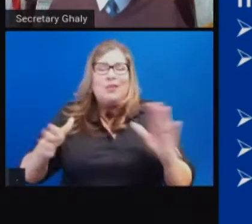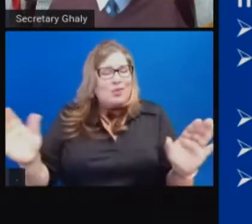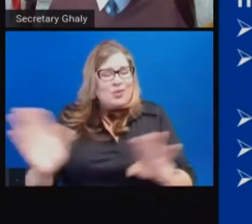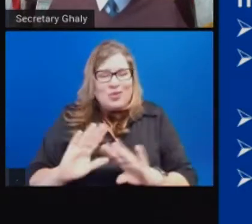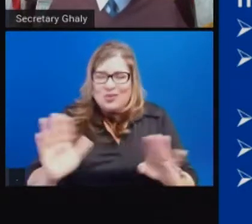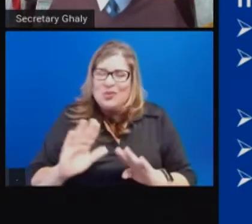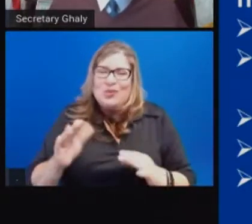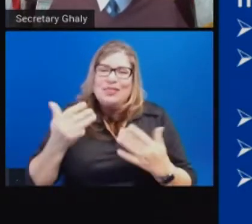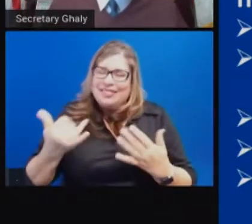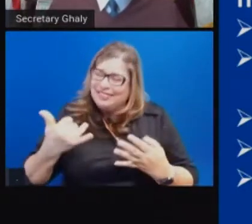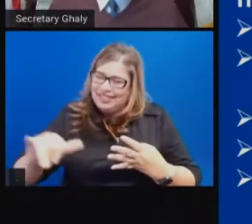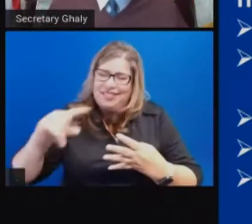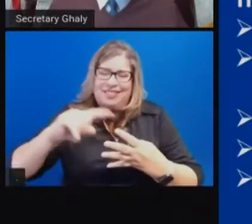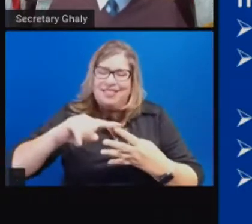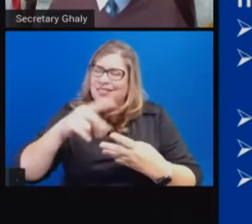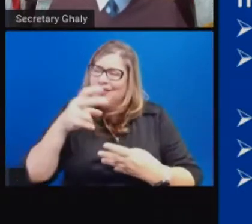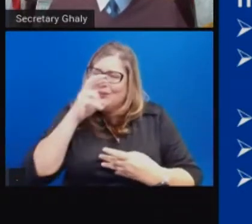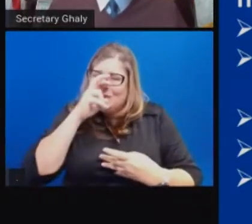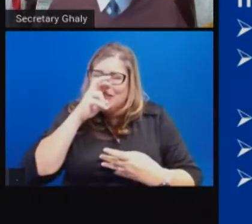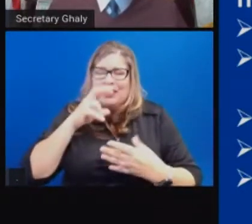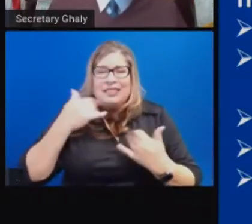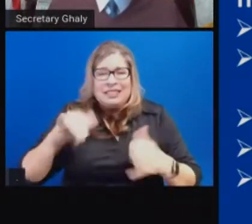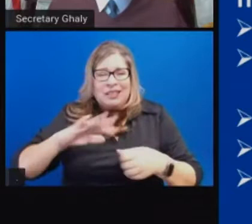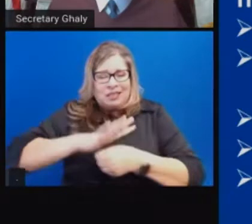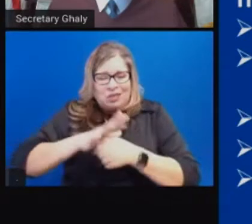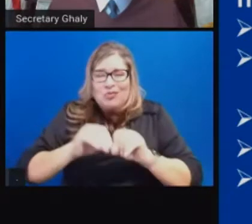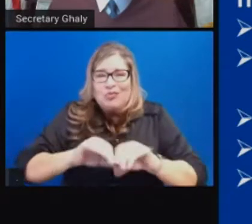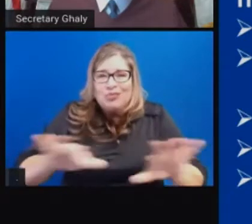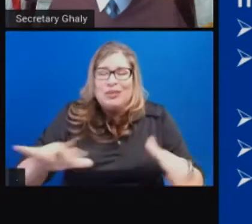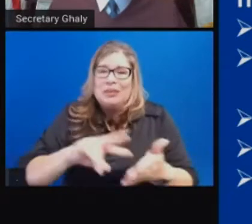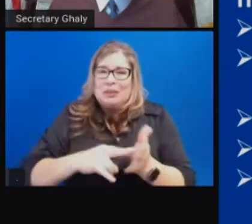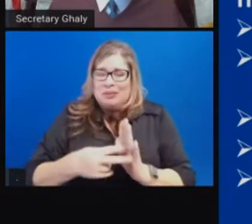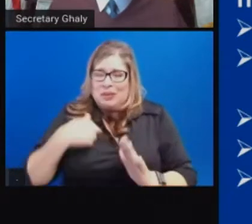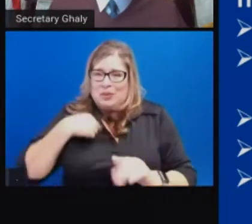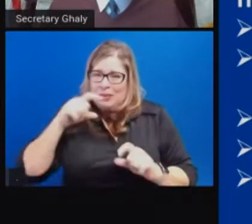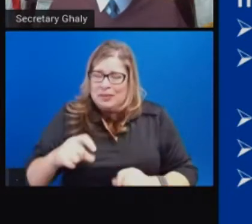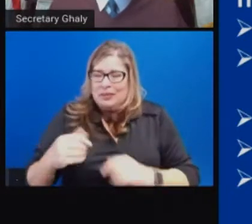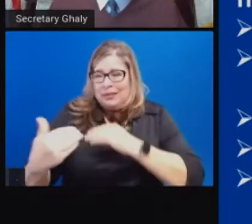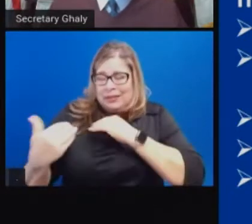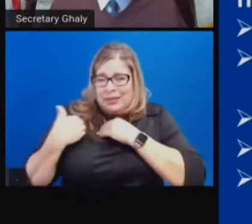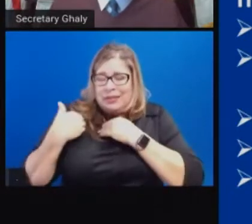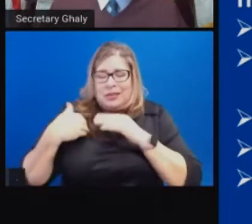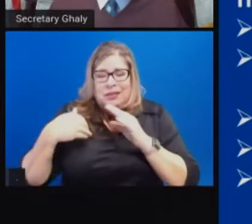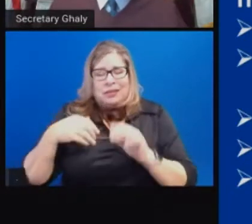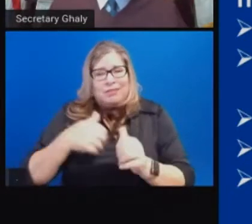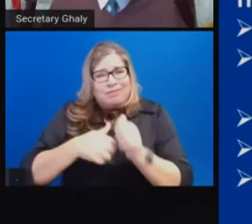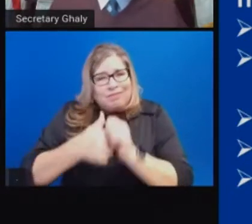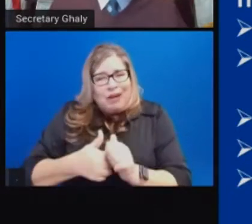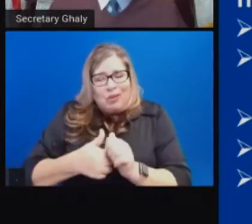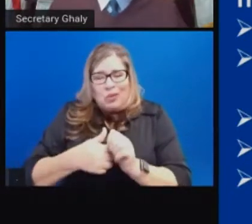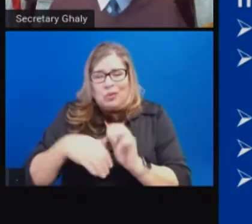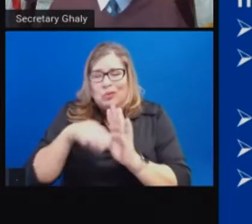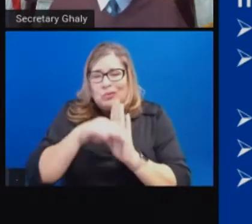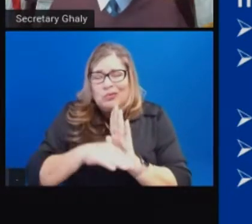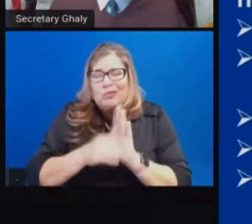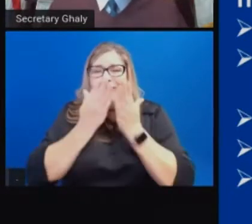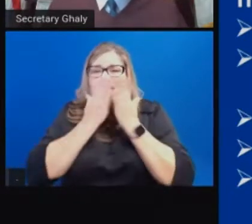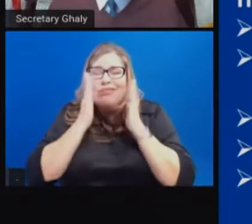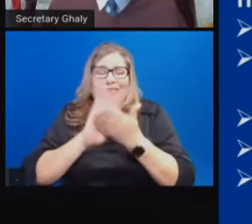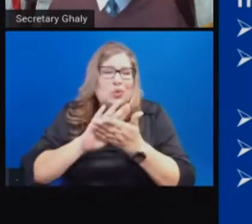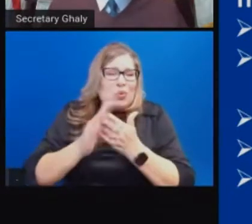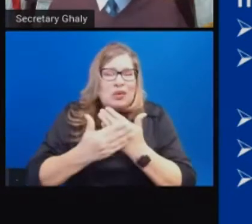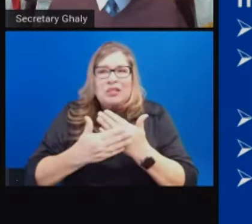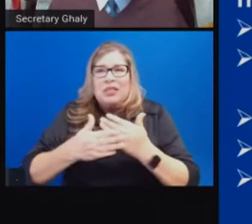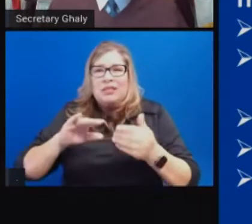our guard up. Let's do what we can to make sure that our rates would increase and rise, that although our hospital delivery system